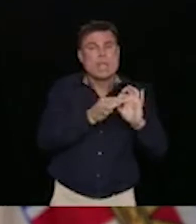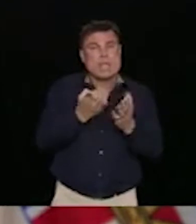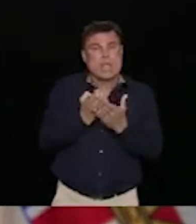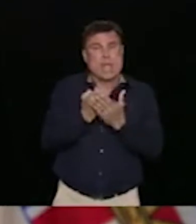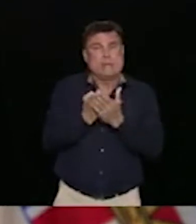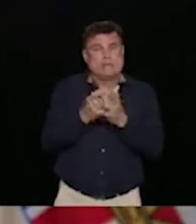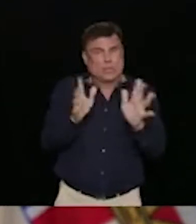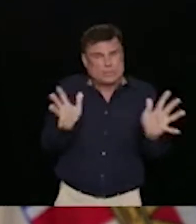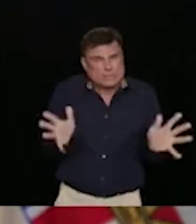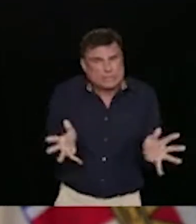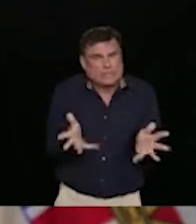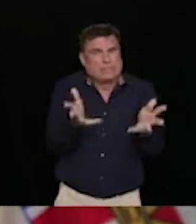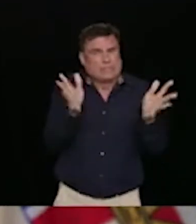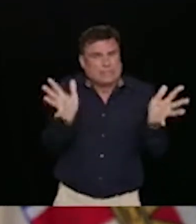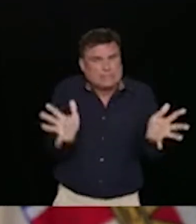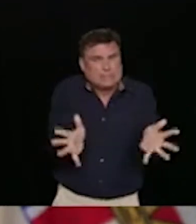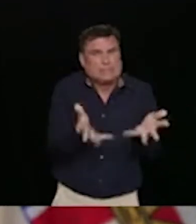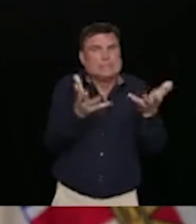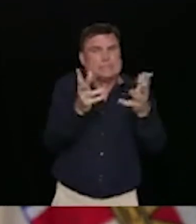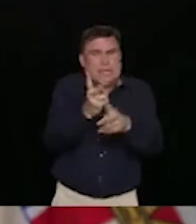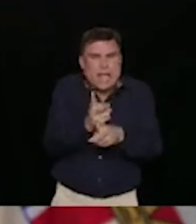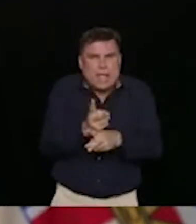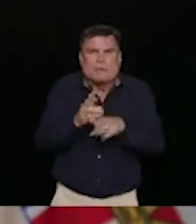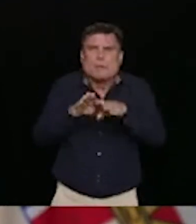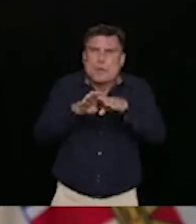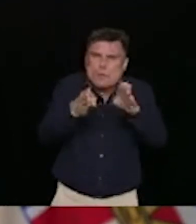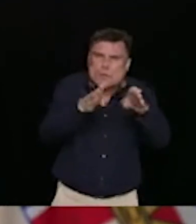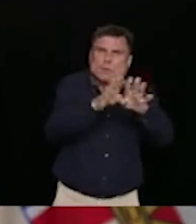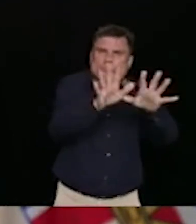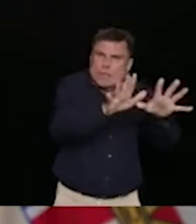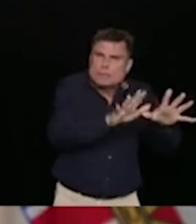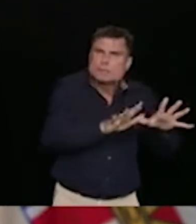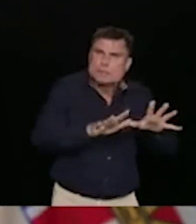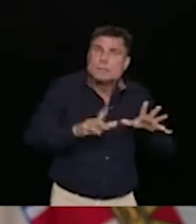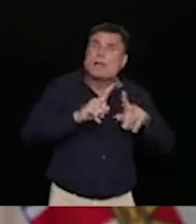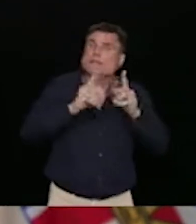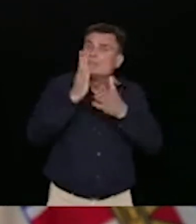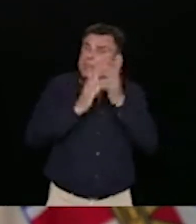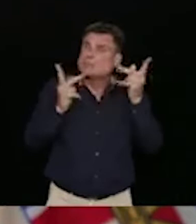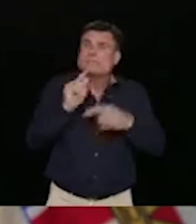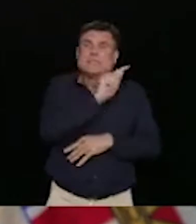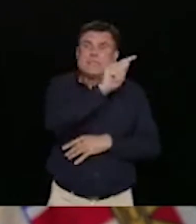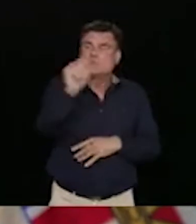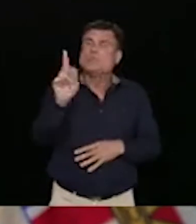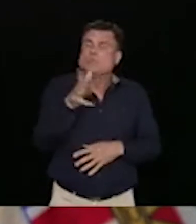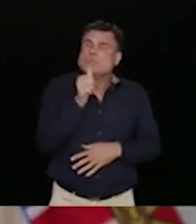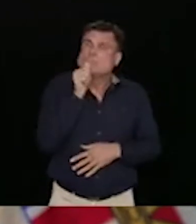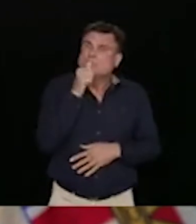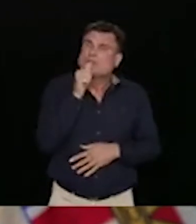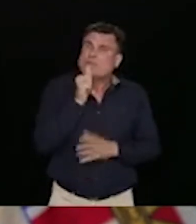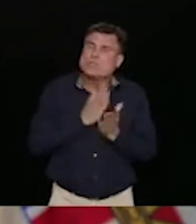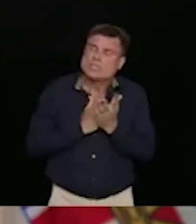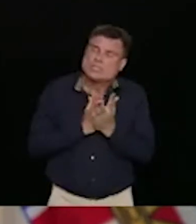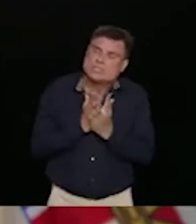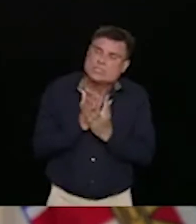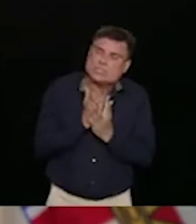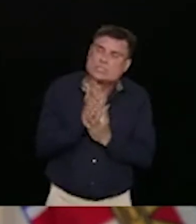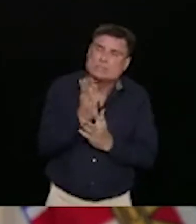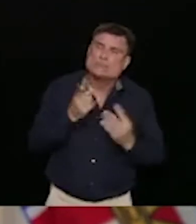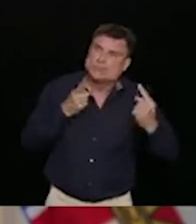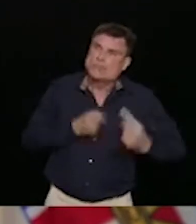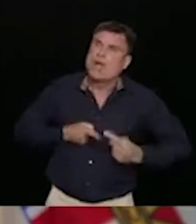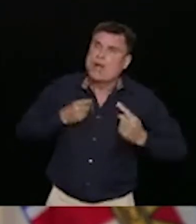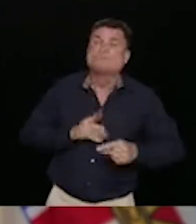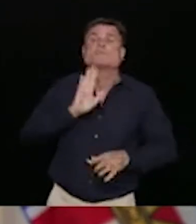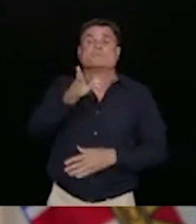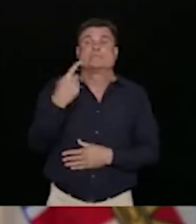storm well. Today the BC Coroner Service released their illicit drug report for June. And as was the case in the